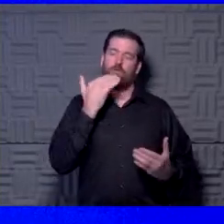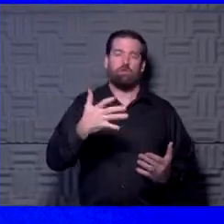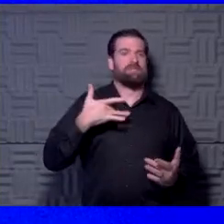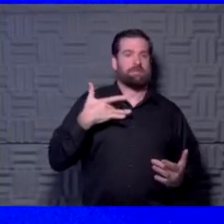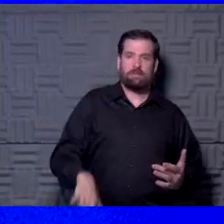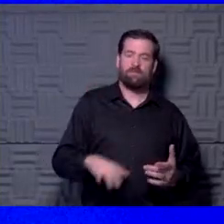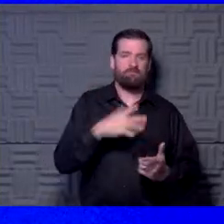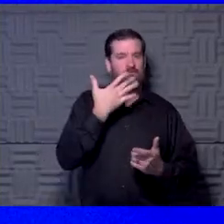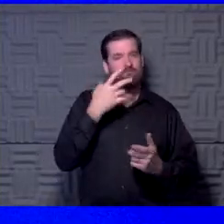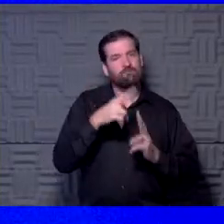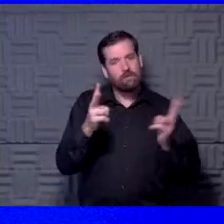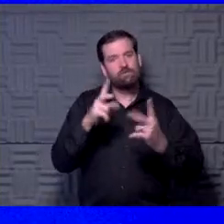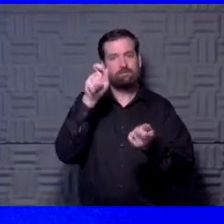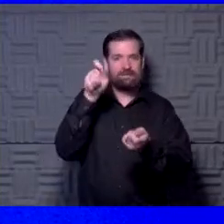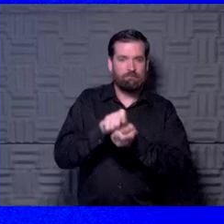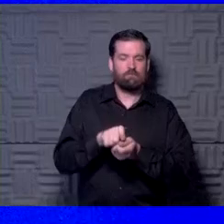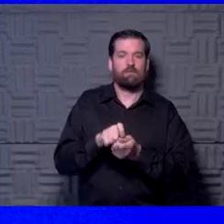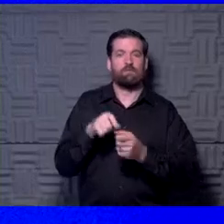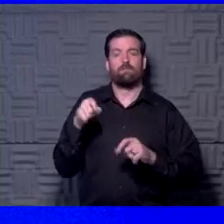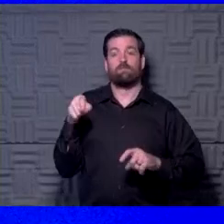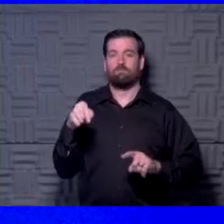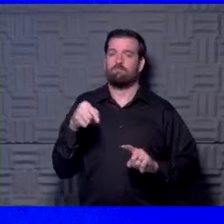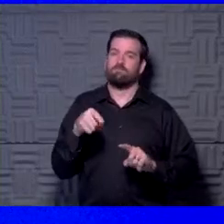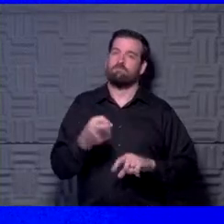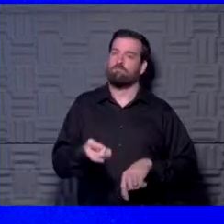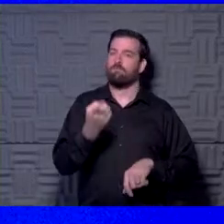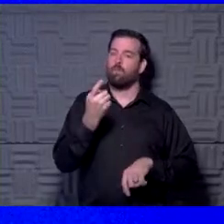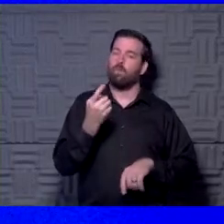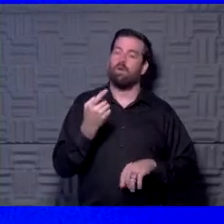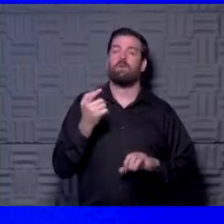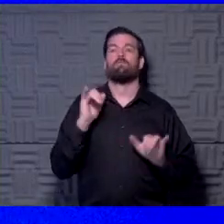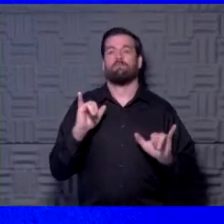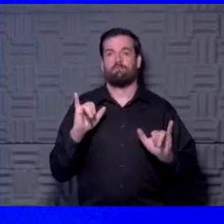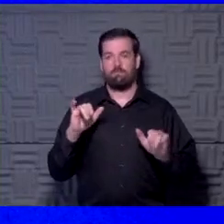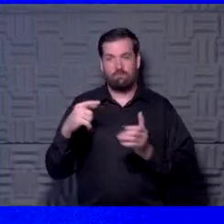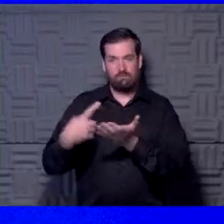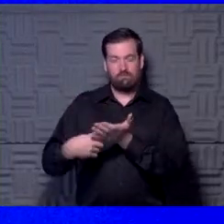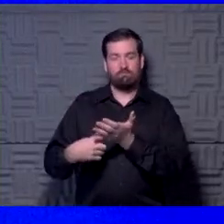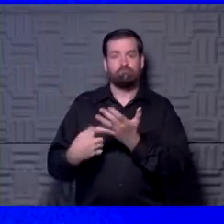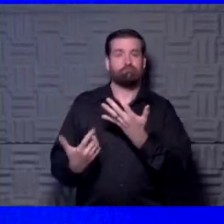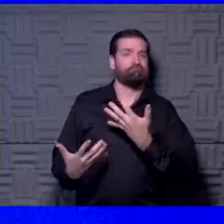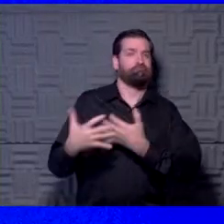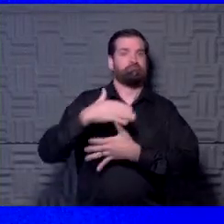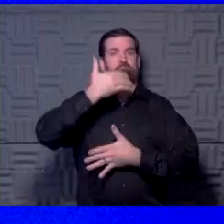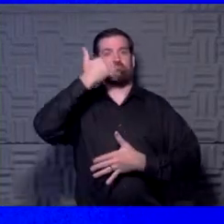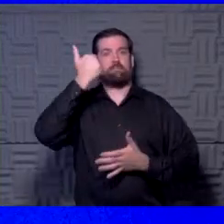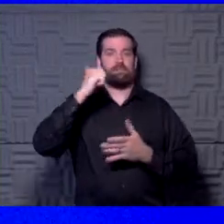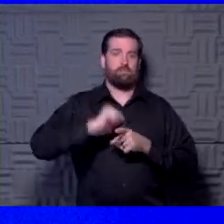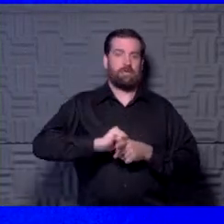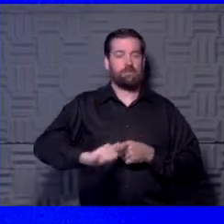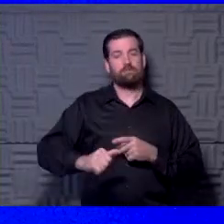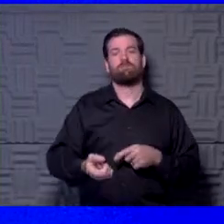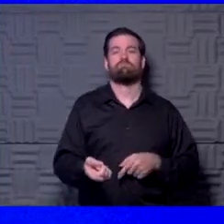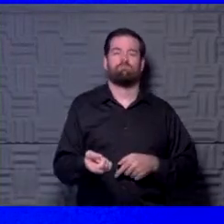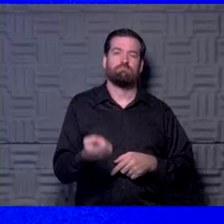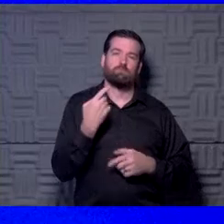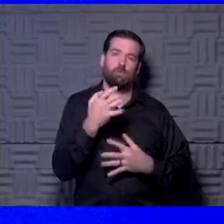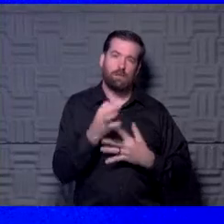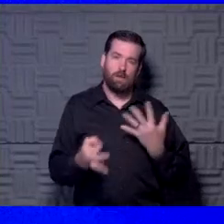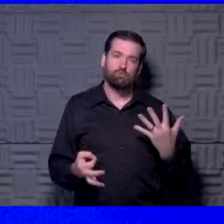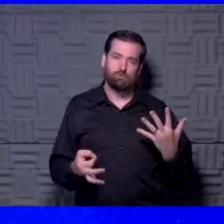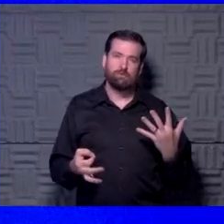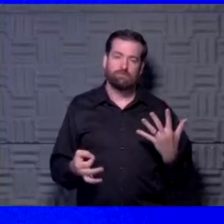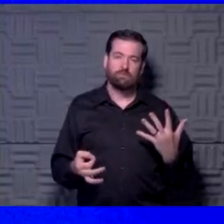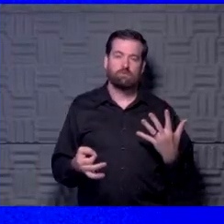sensitive and specific. So I think that is, that is one, you know, if we're talking about the optimal practice, that is certainly one of the